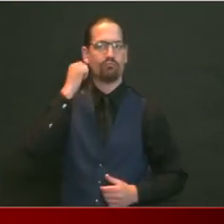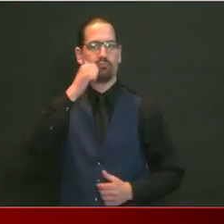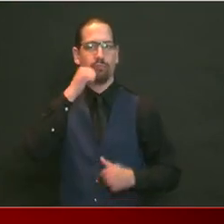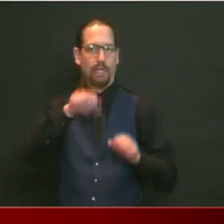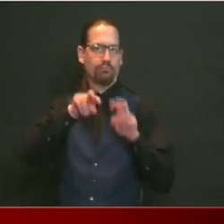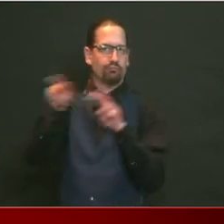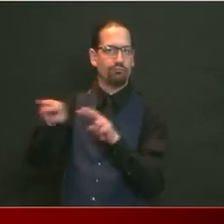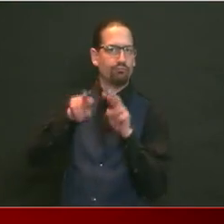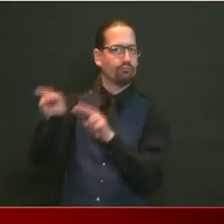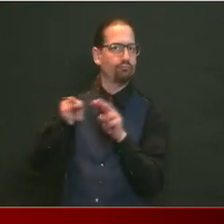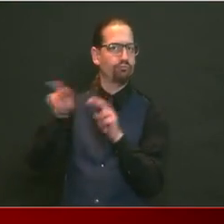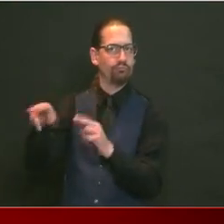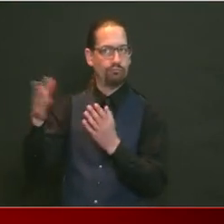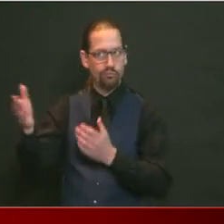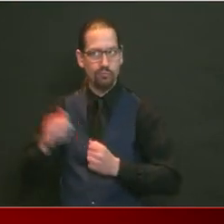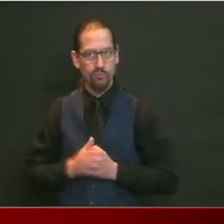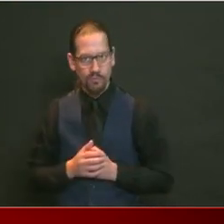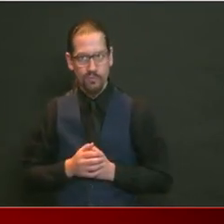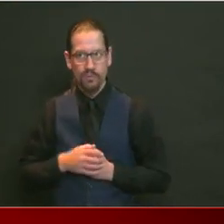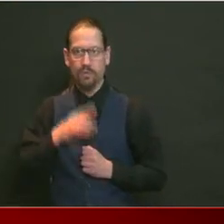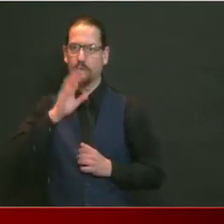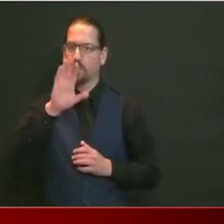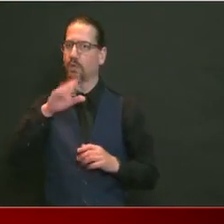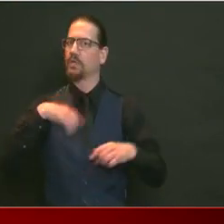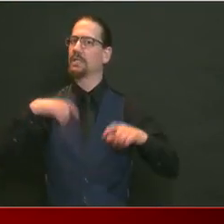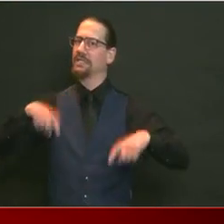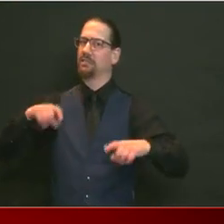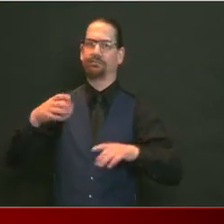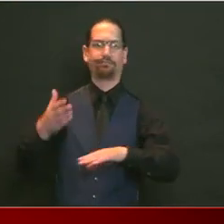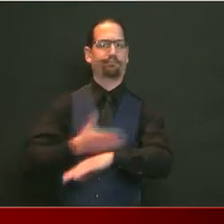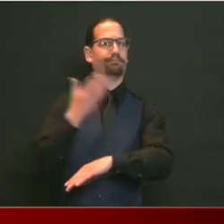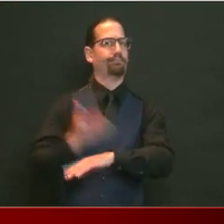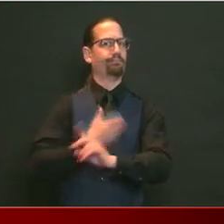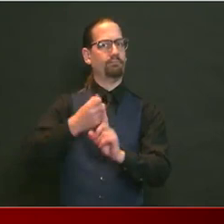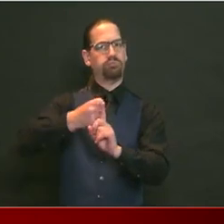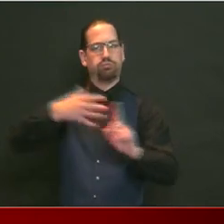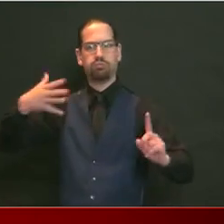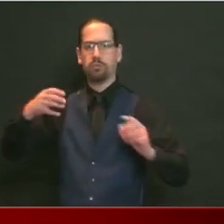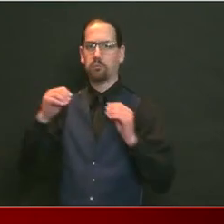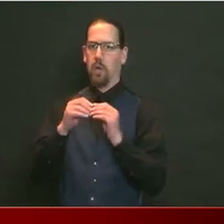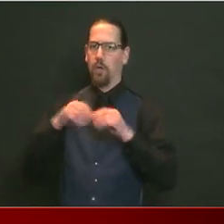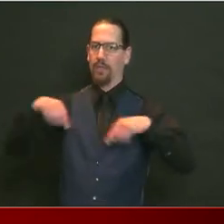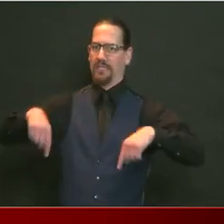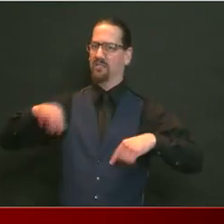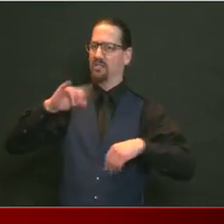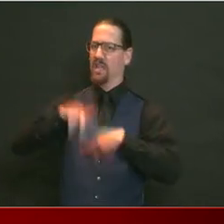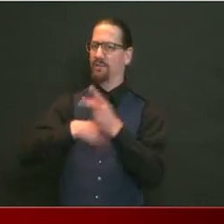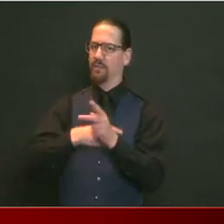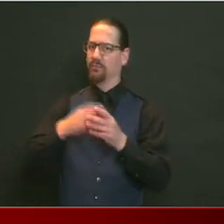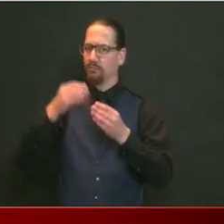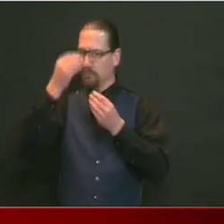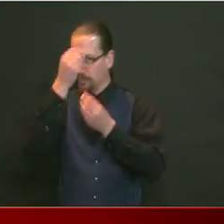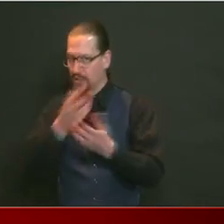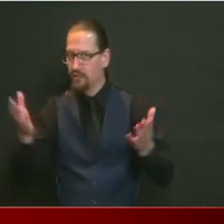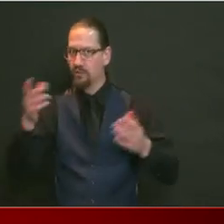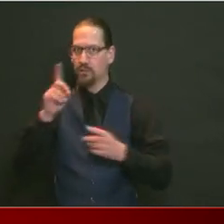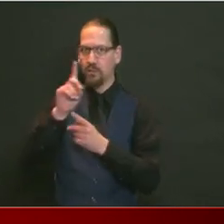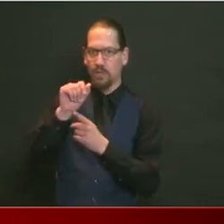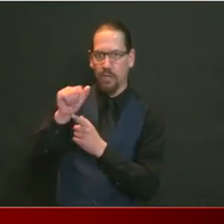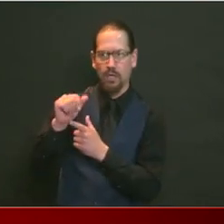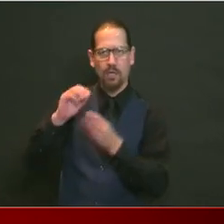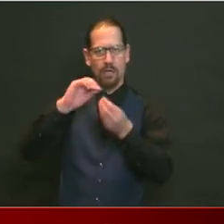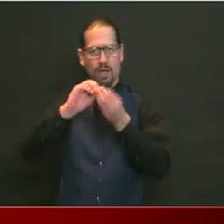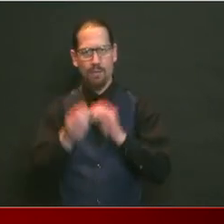We needed to expand this capacity given that we have dozens and sometimes more than a hundred people working with the data